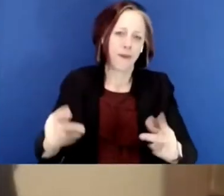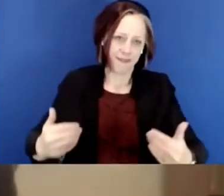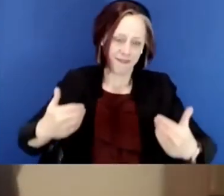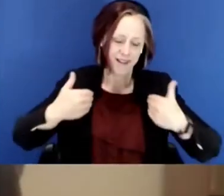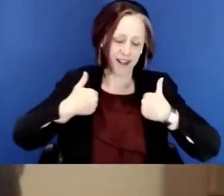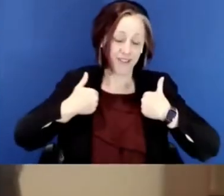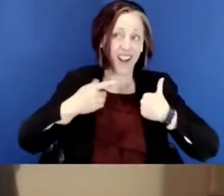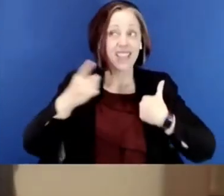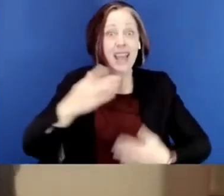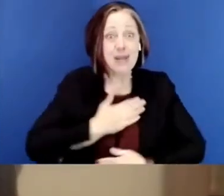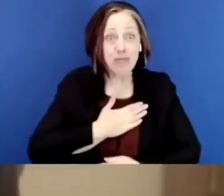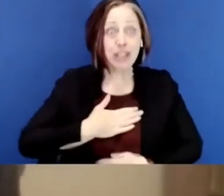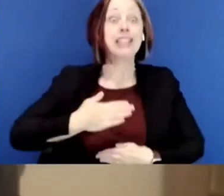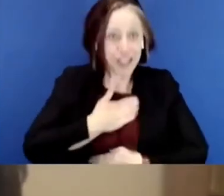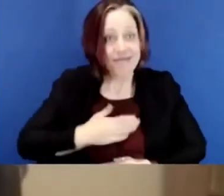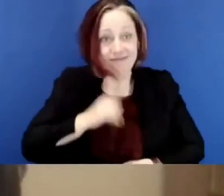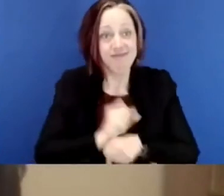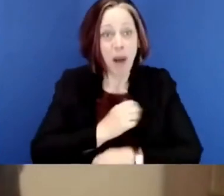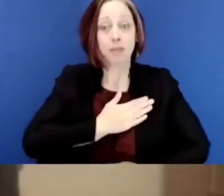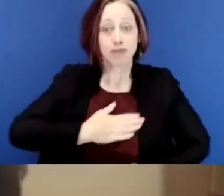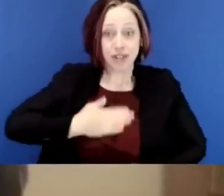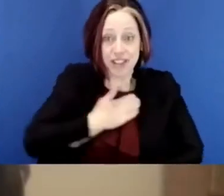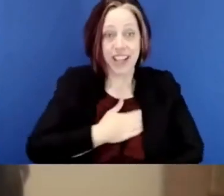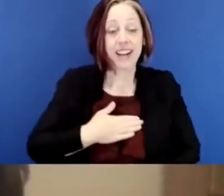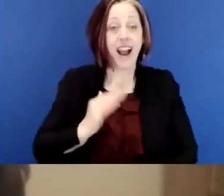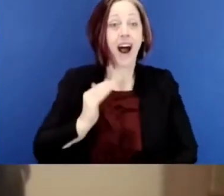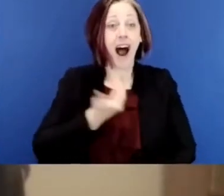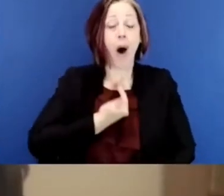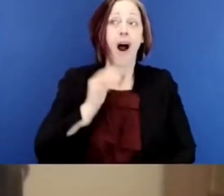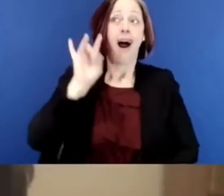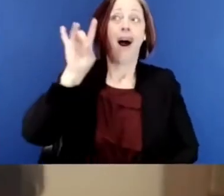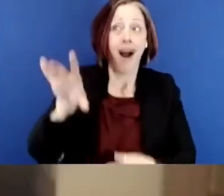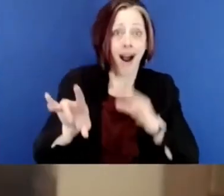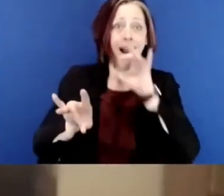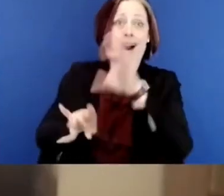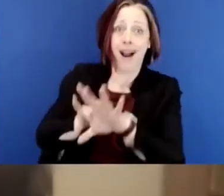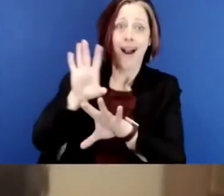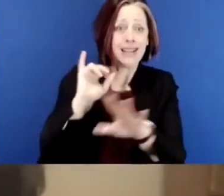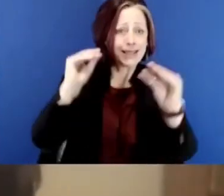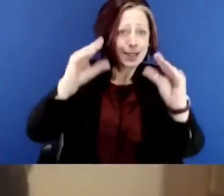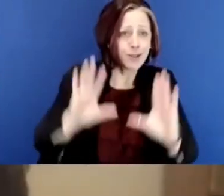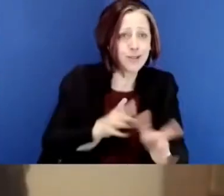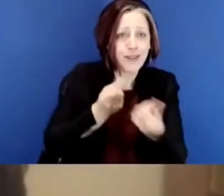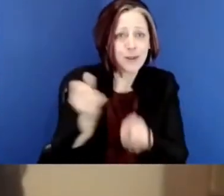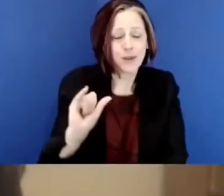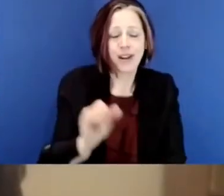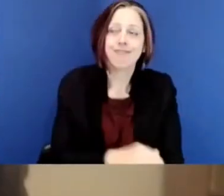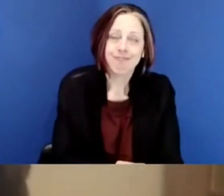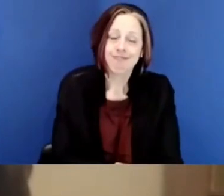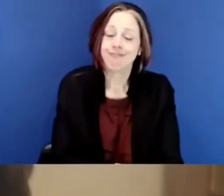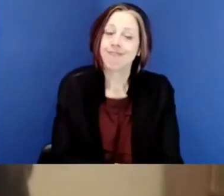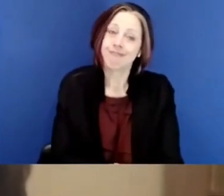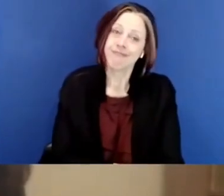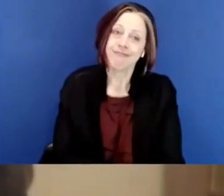and they do appreciate, appreciate, um, what we have to say as educators and as